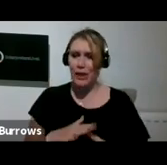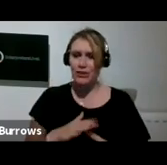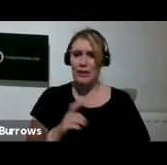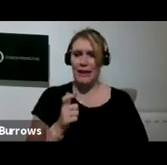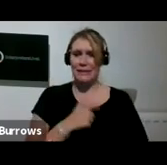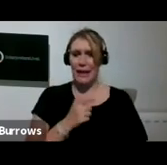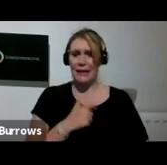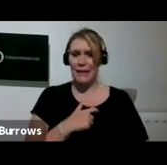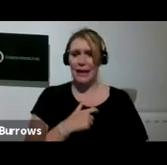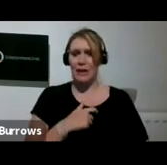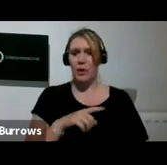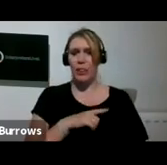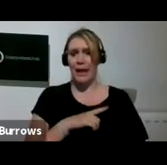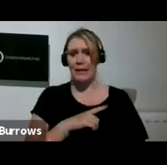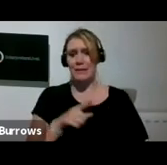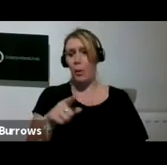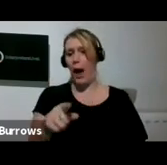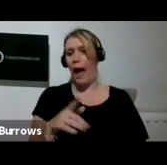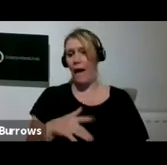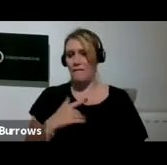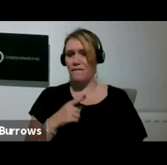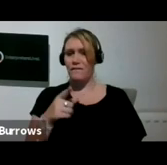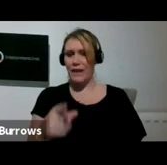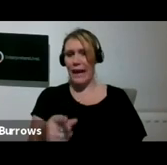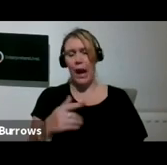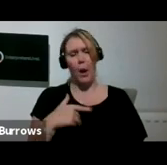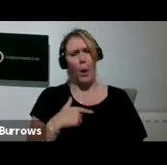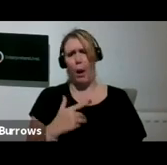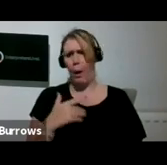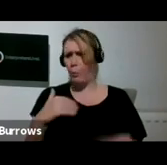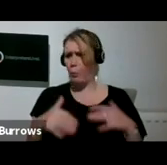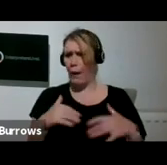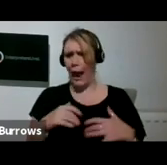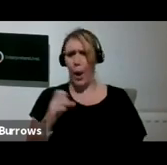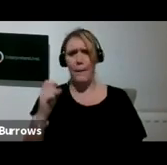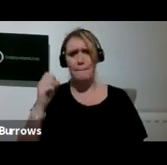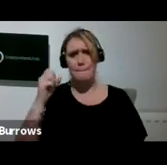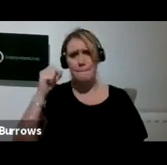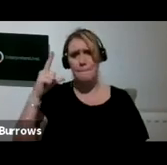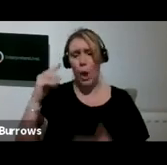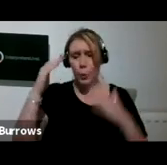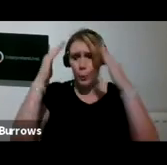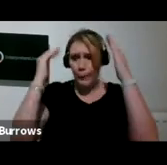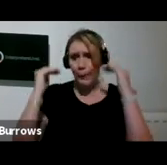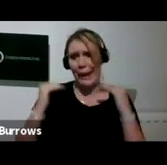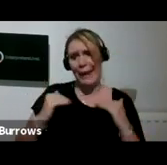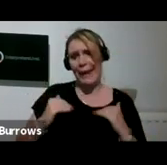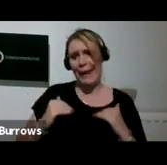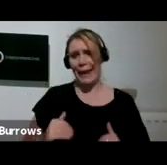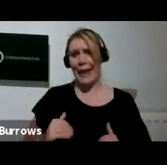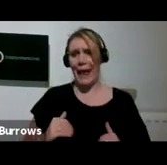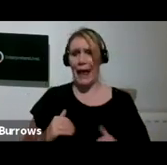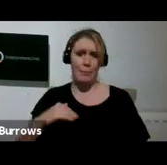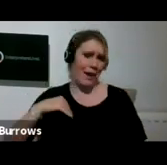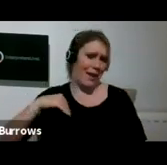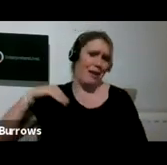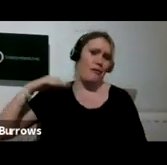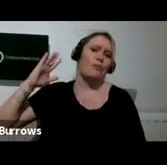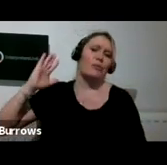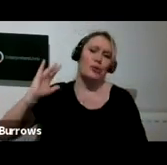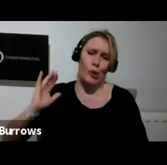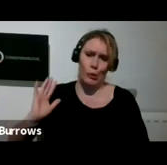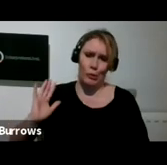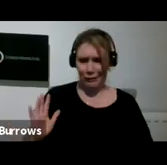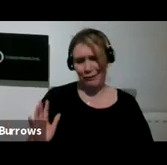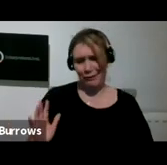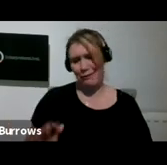I am looking absolutely stunning, I think you'd agree, in a blonde wig, with my hair over my shoulder cascading down.